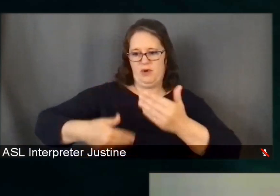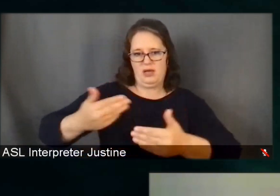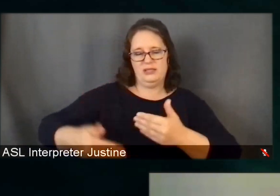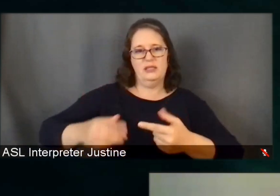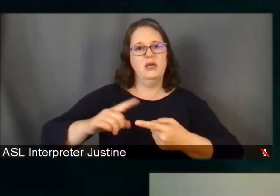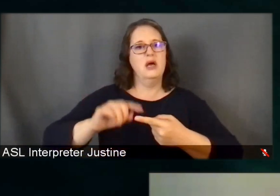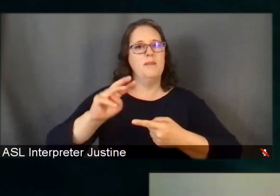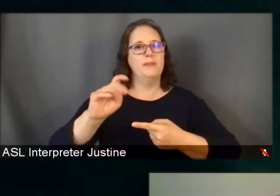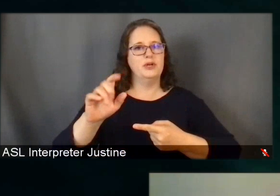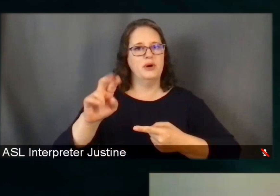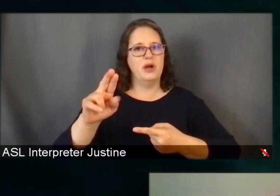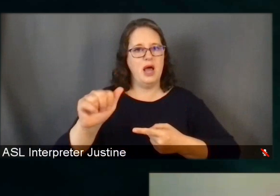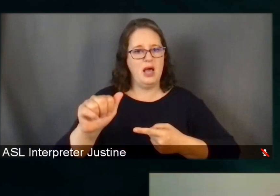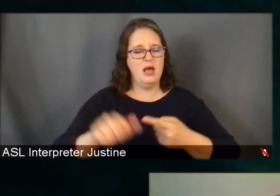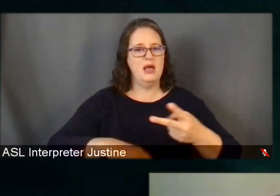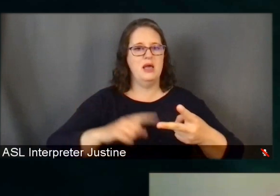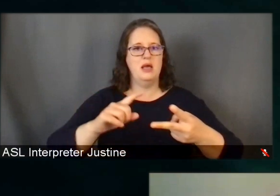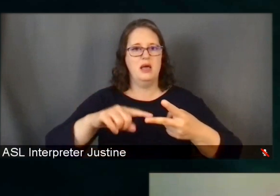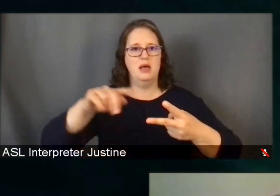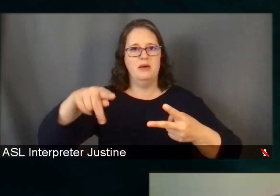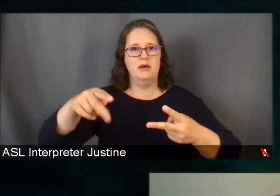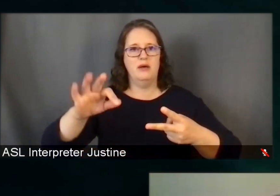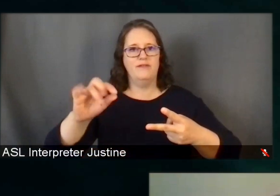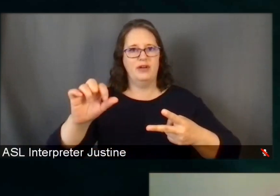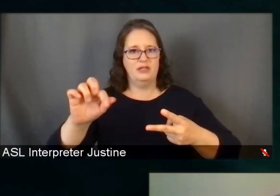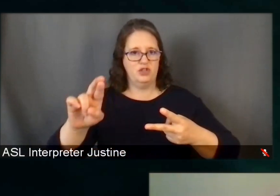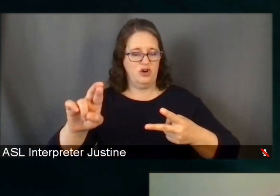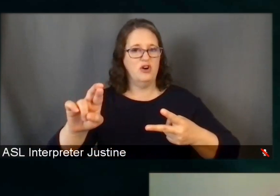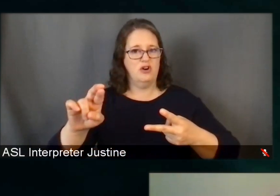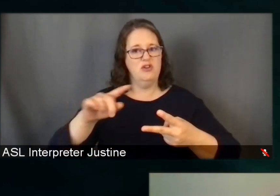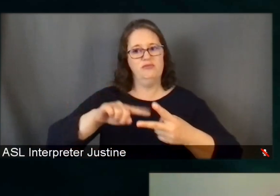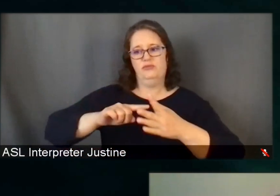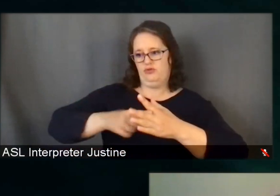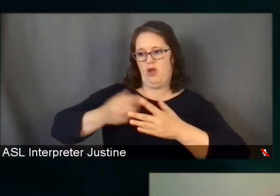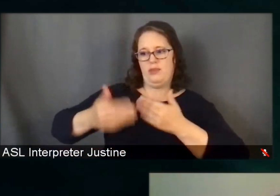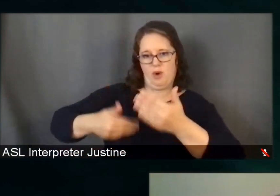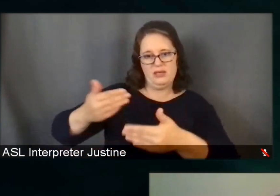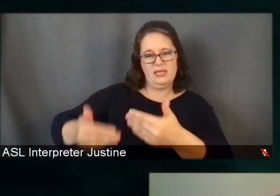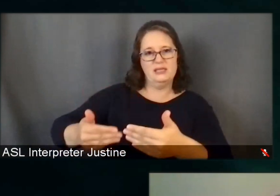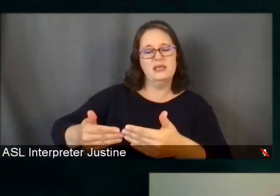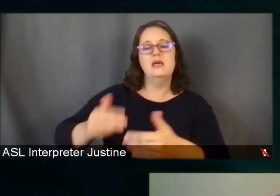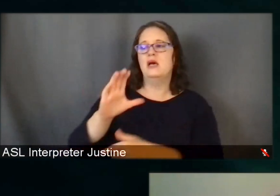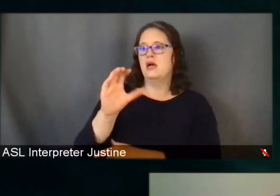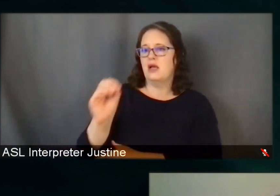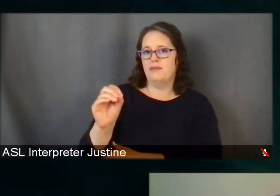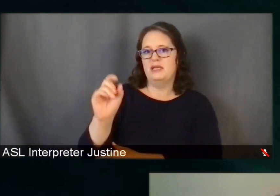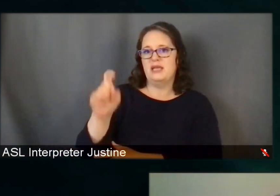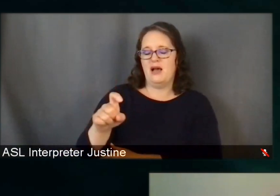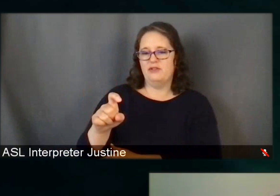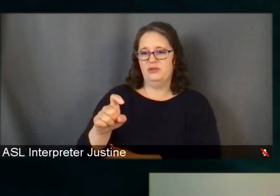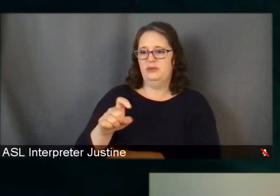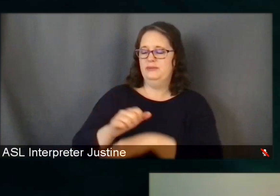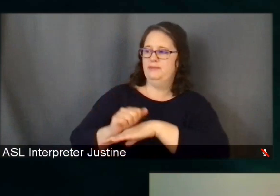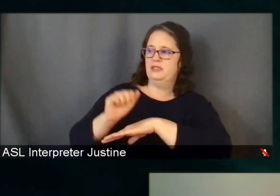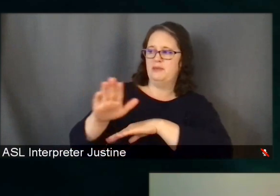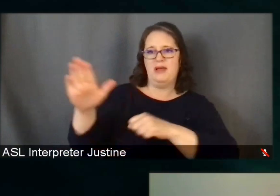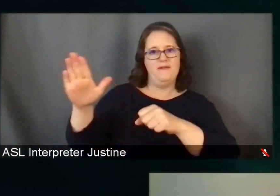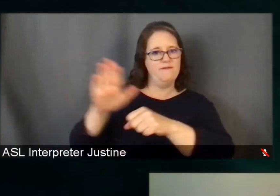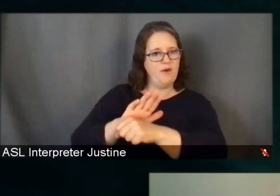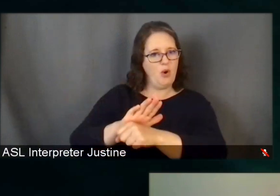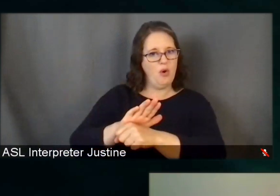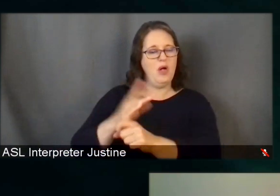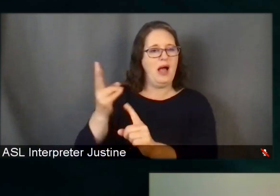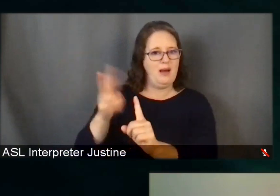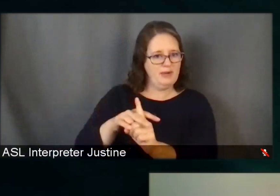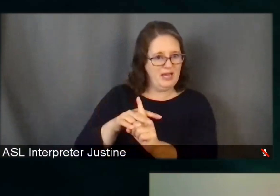So this is sort of yet to be determined. The companies need to submit full applications with a lot of data.